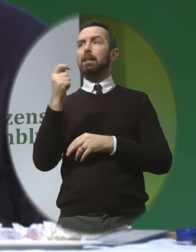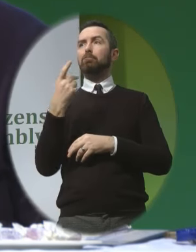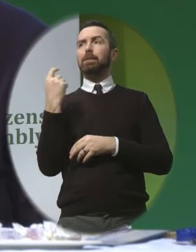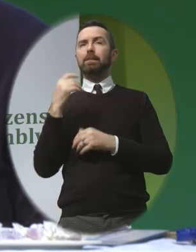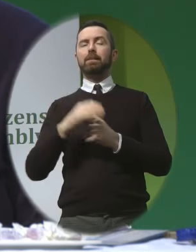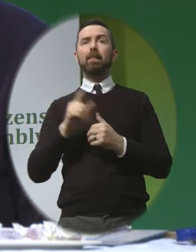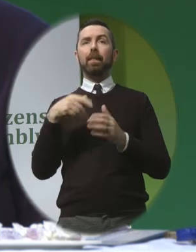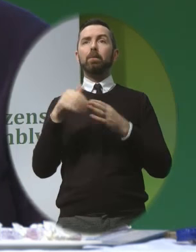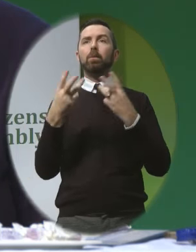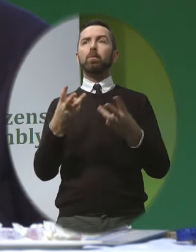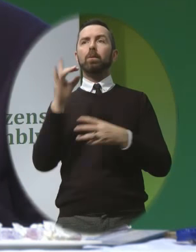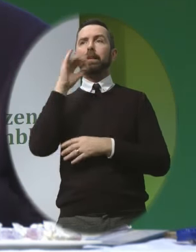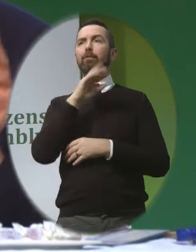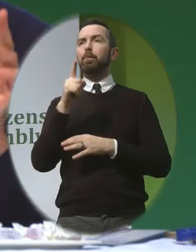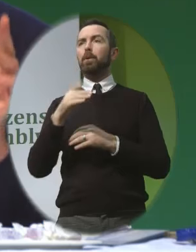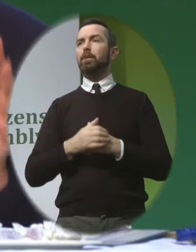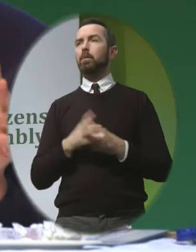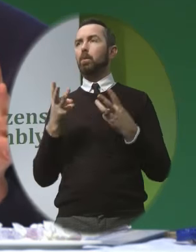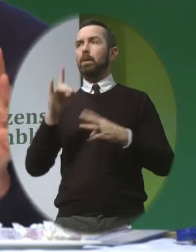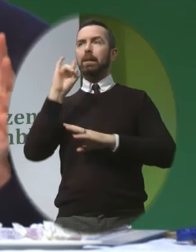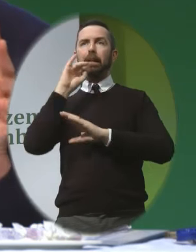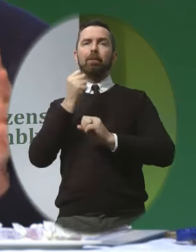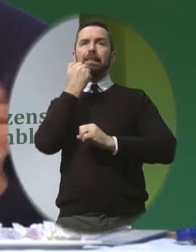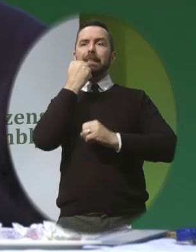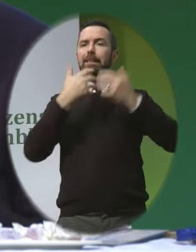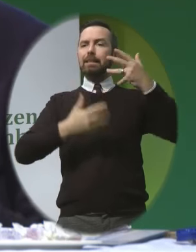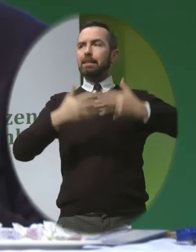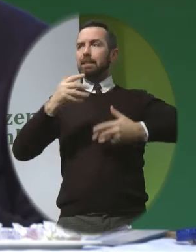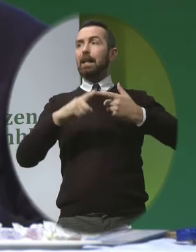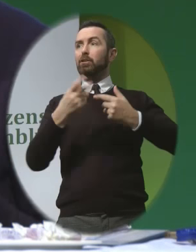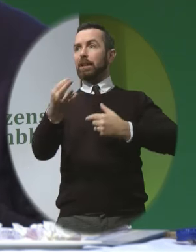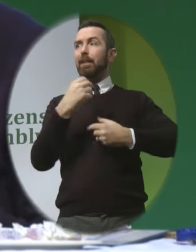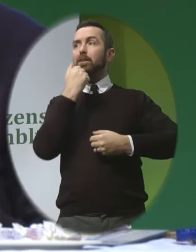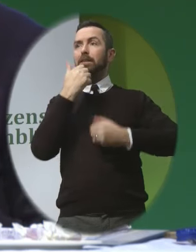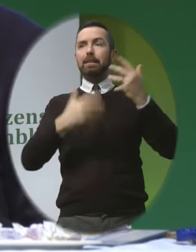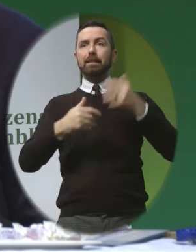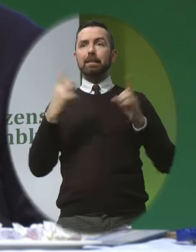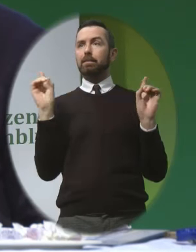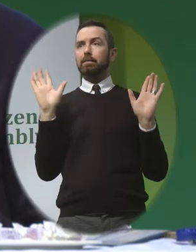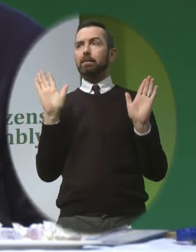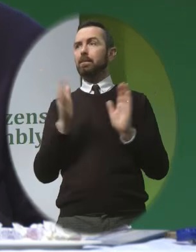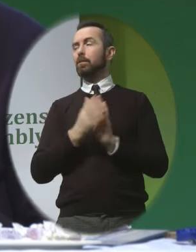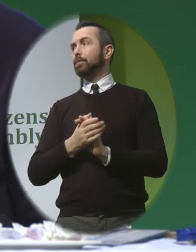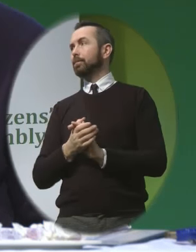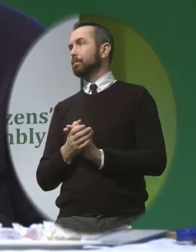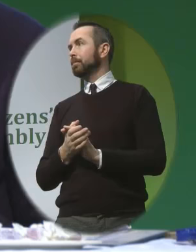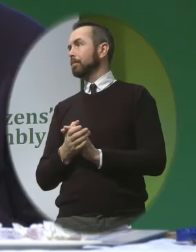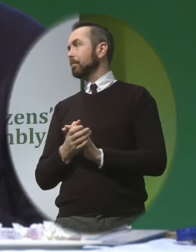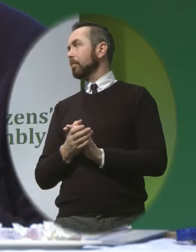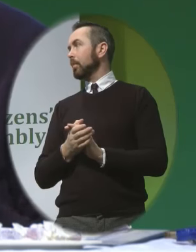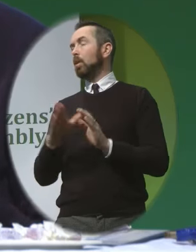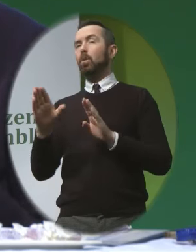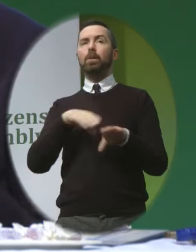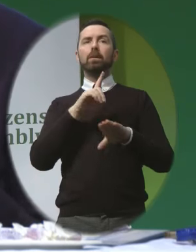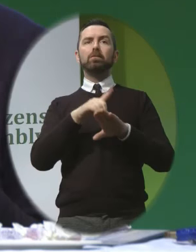That was what we wanted to hear from her We wanted to hear the statistics And that is what she gave us In relation to Dr